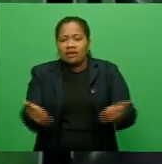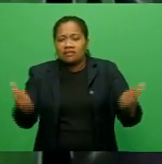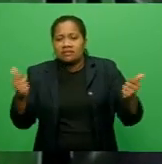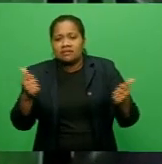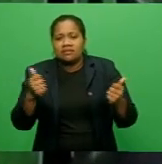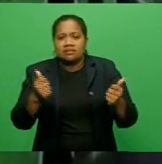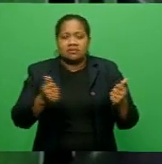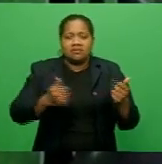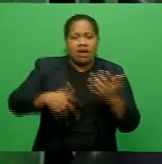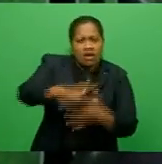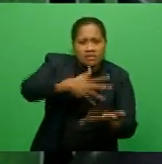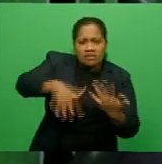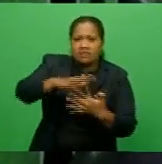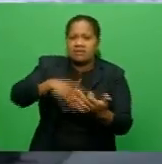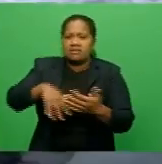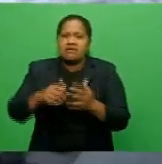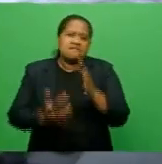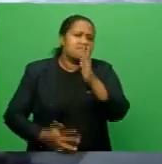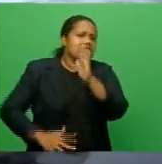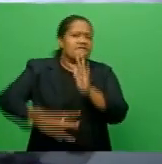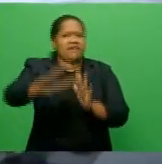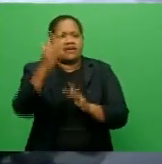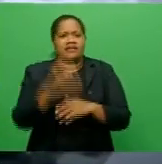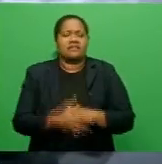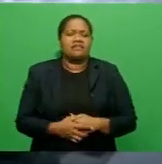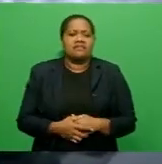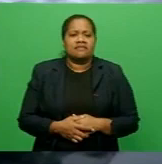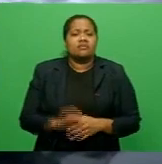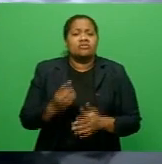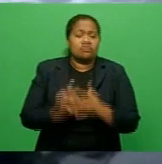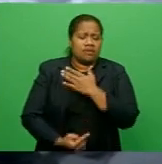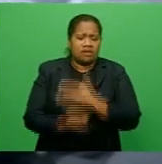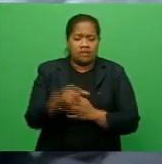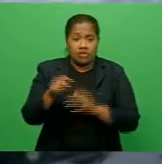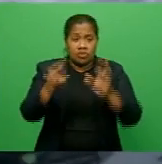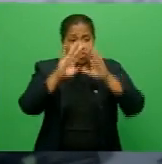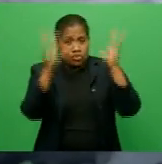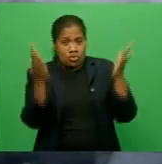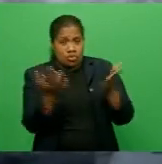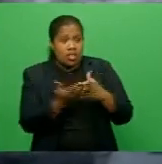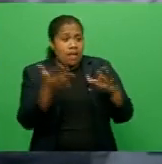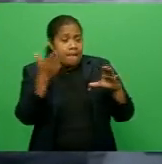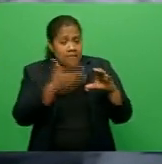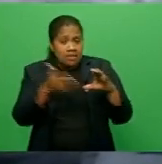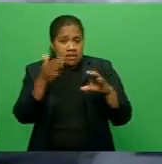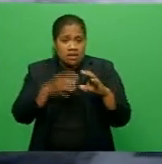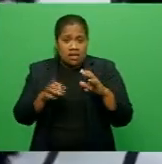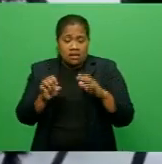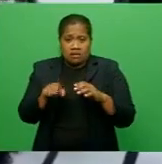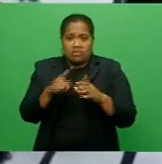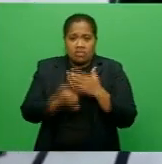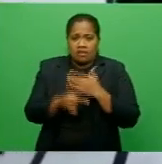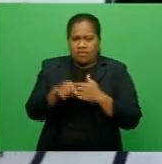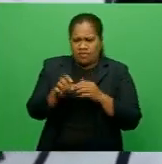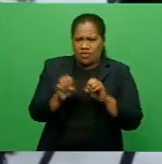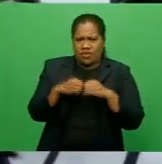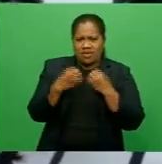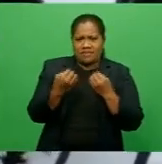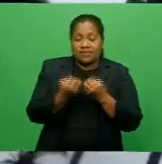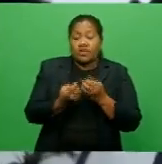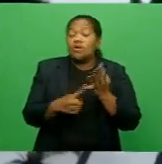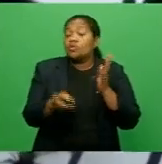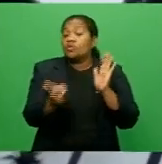the second warmest since records began in 1850, according to the World Meteorological Organization, a U.N.